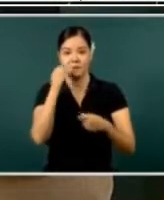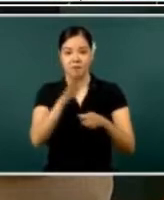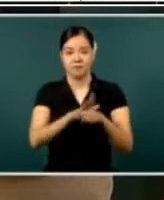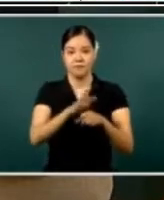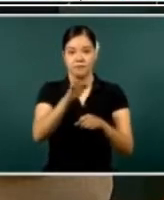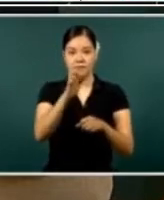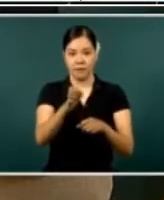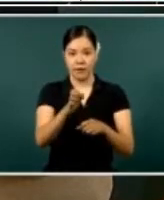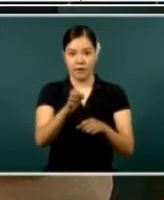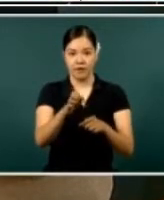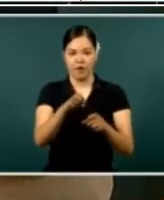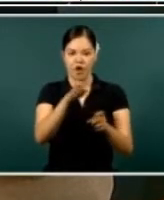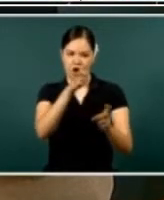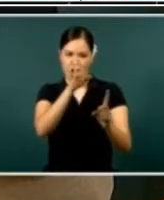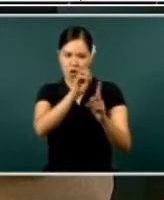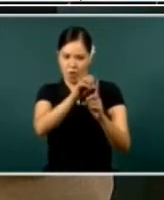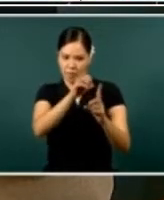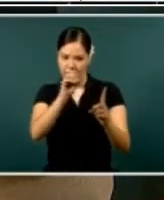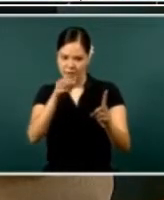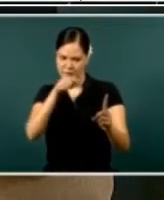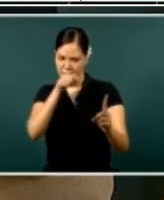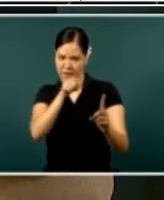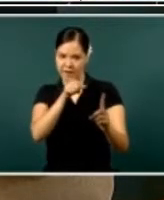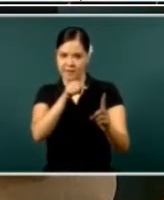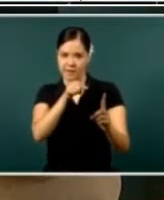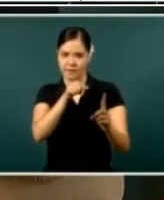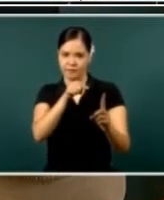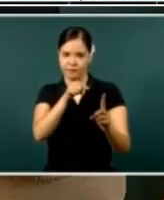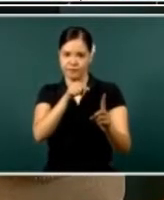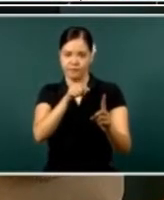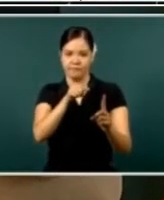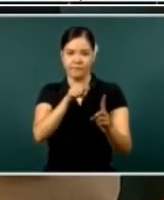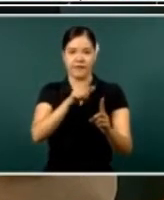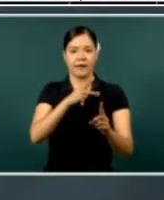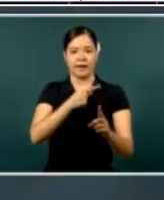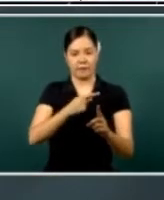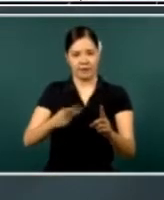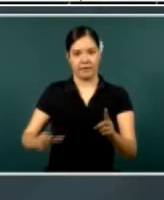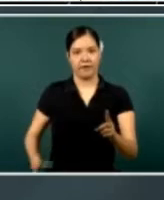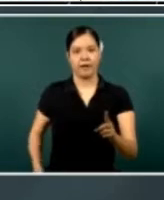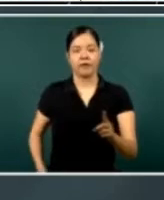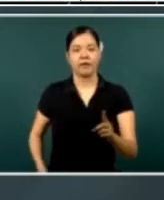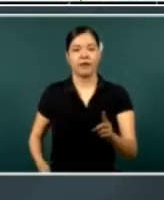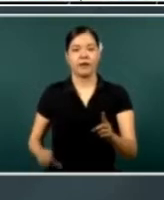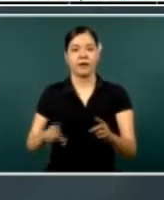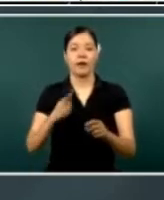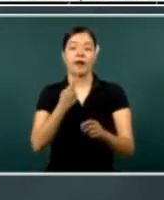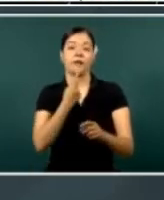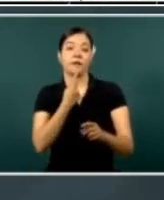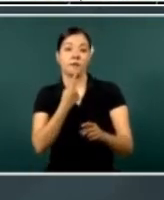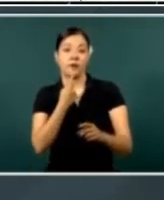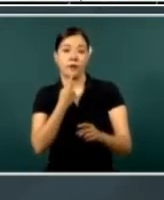With this idea and this proposal that the President has, uh, uh, uh,